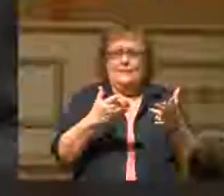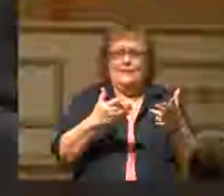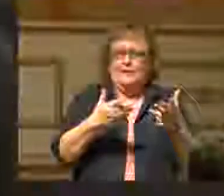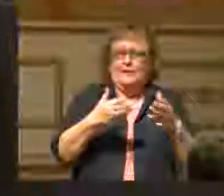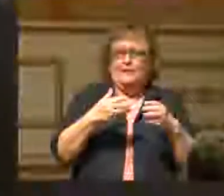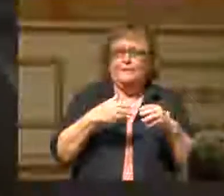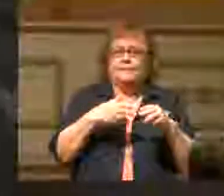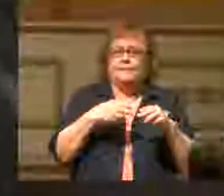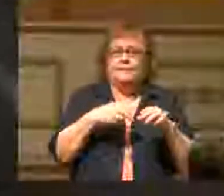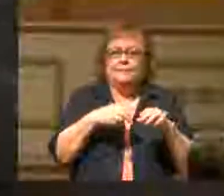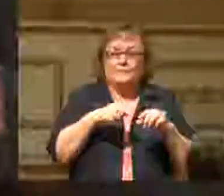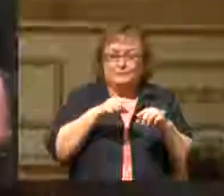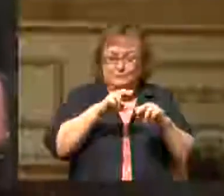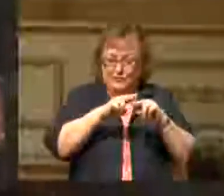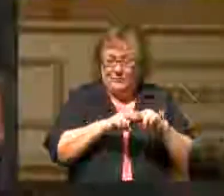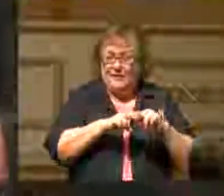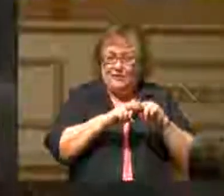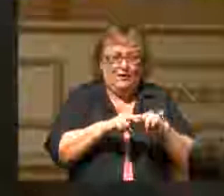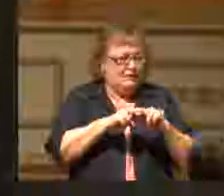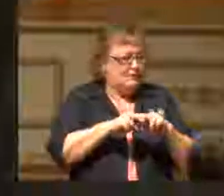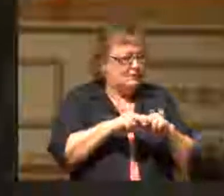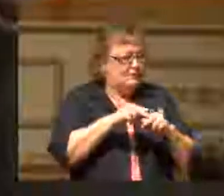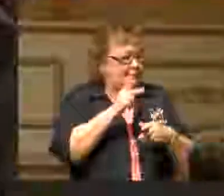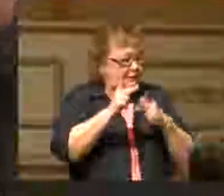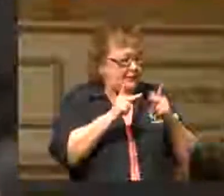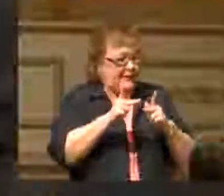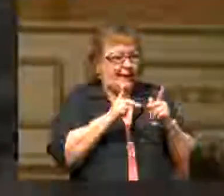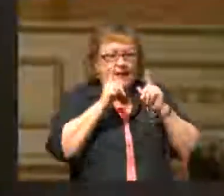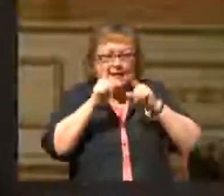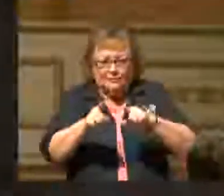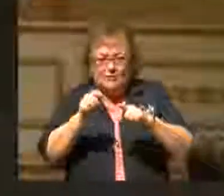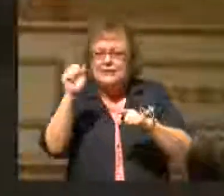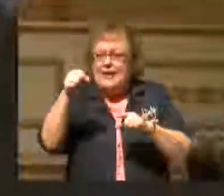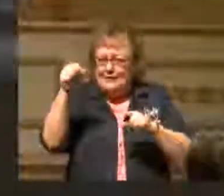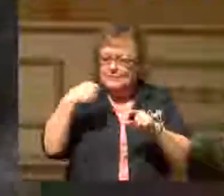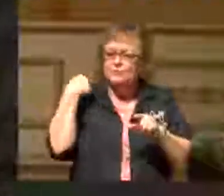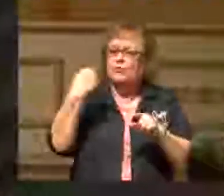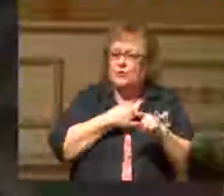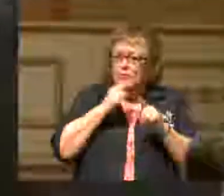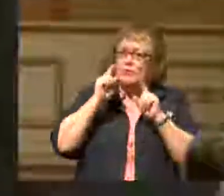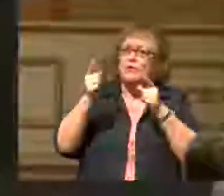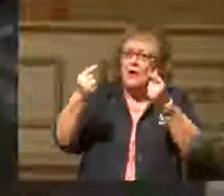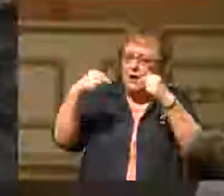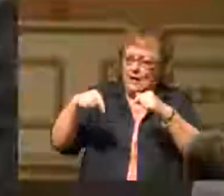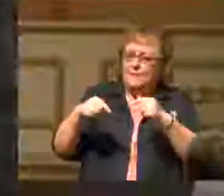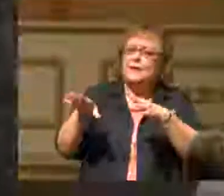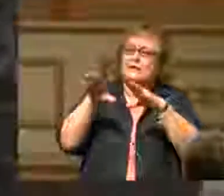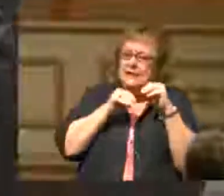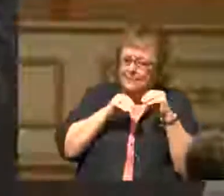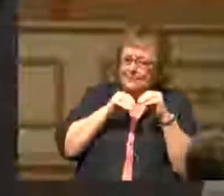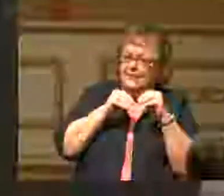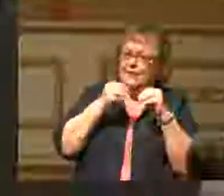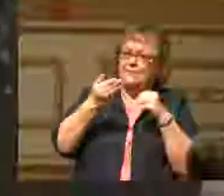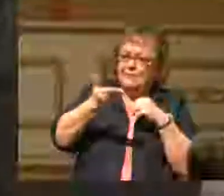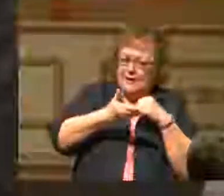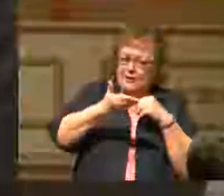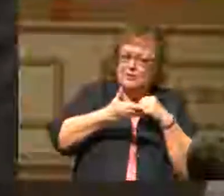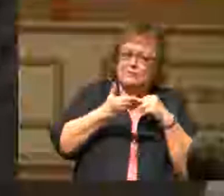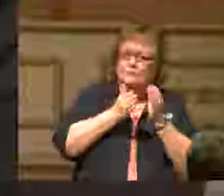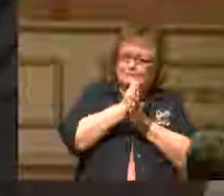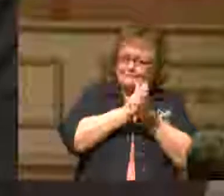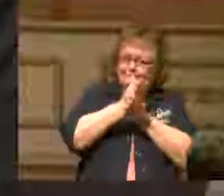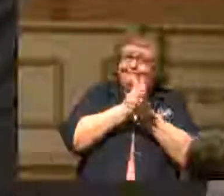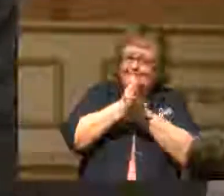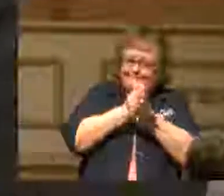those that receive and respond, saying, Yes, we will be there. We will accept this invitation. We look forward to